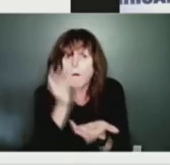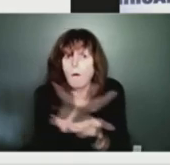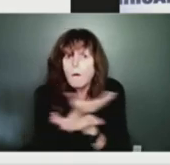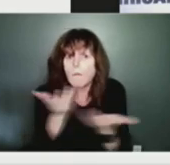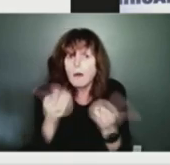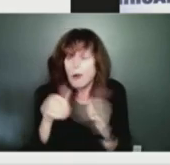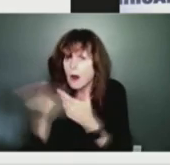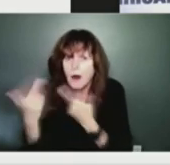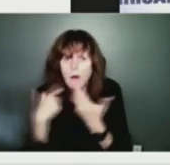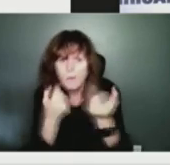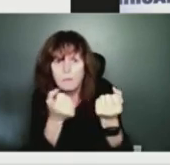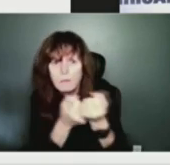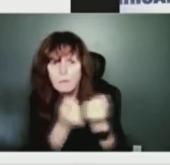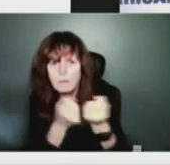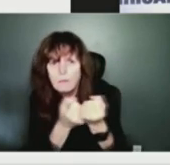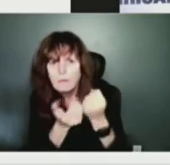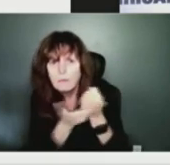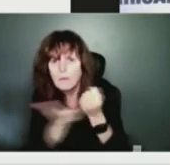Sure.